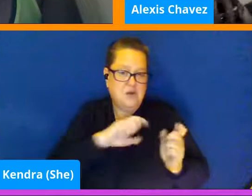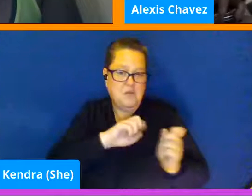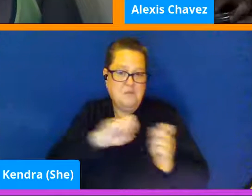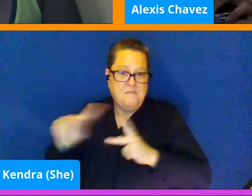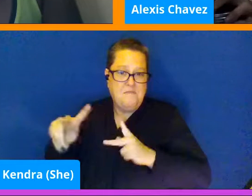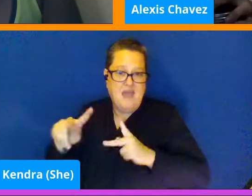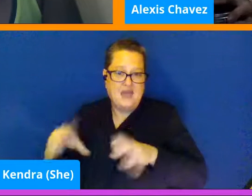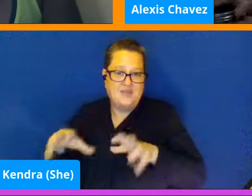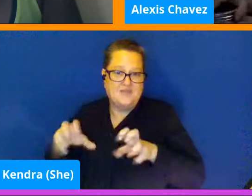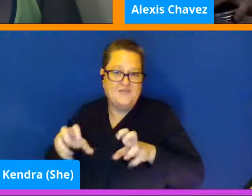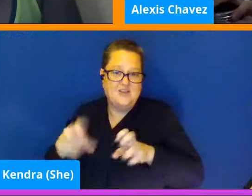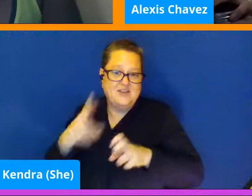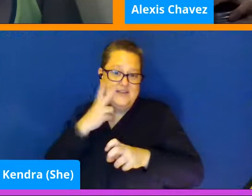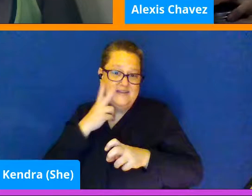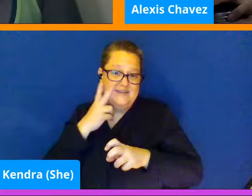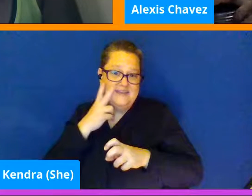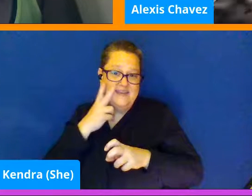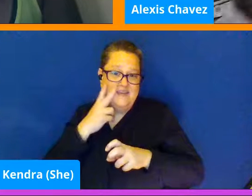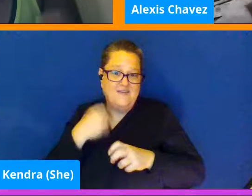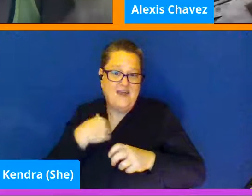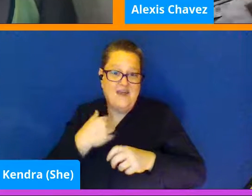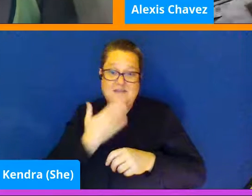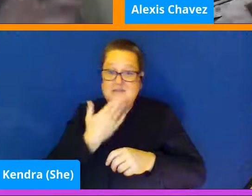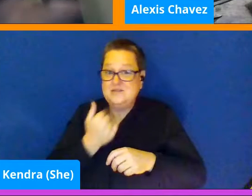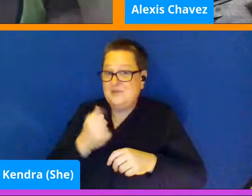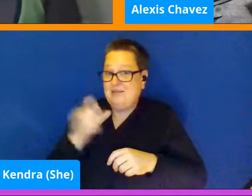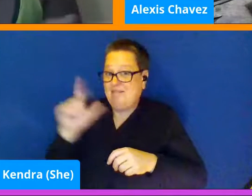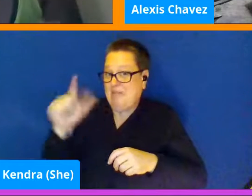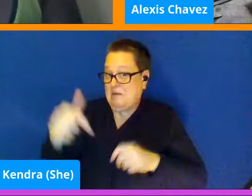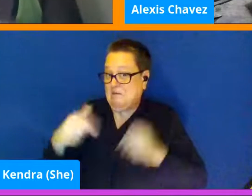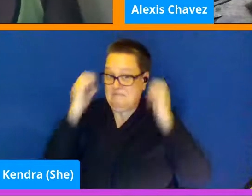Yeah. Maybe I'll have myself a little treat later. Yeah.